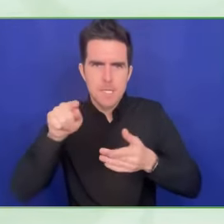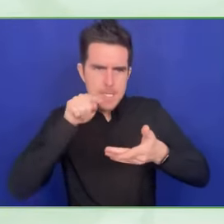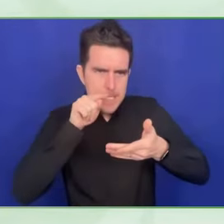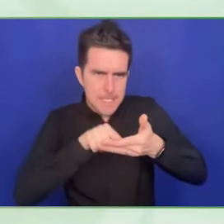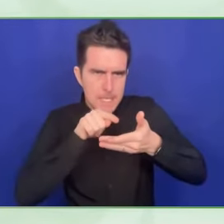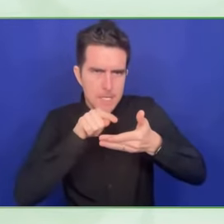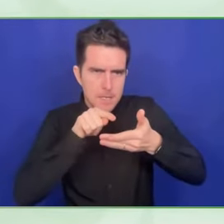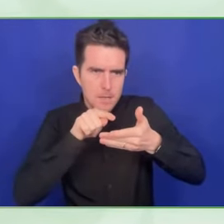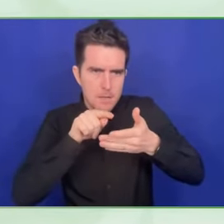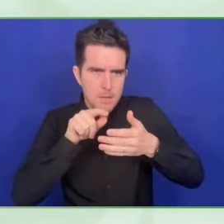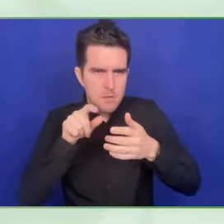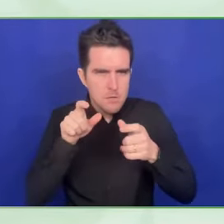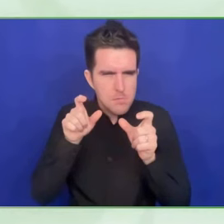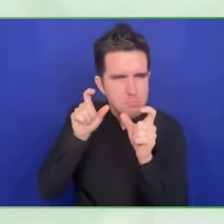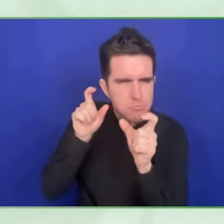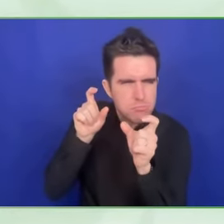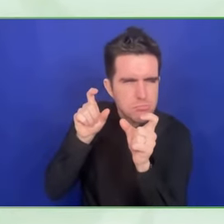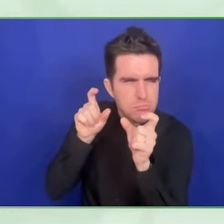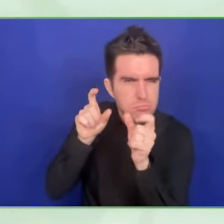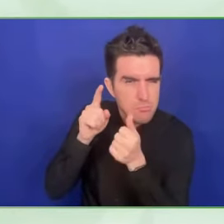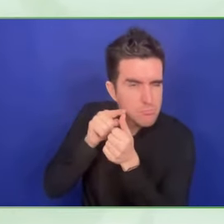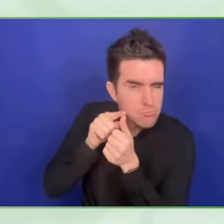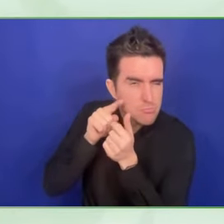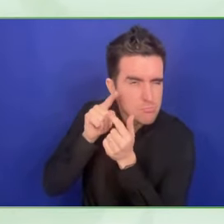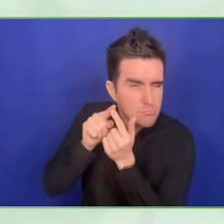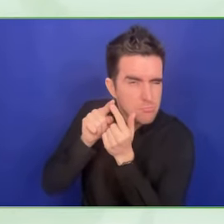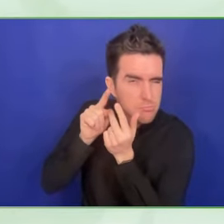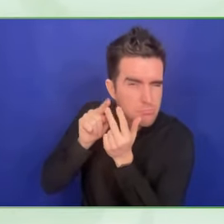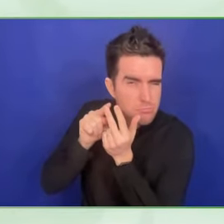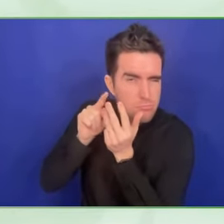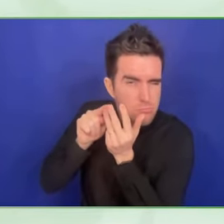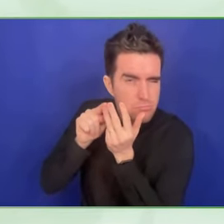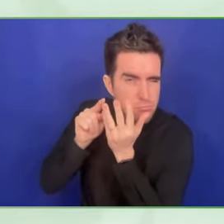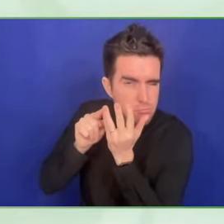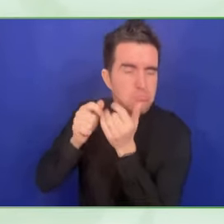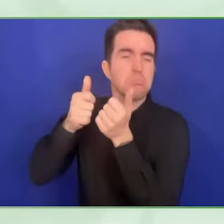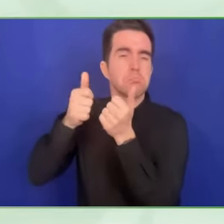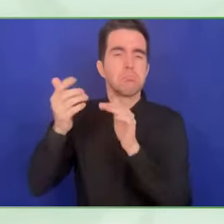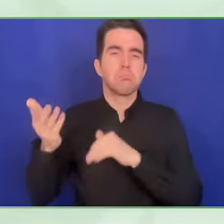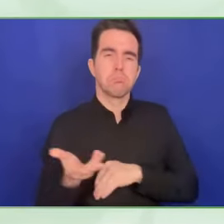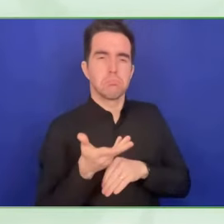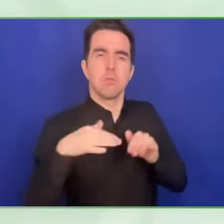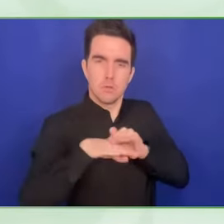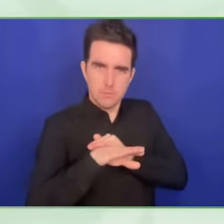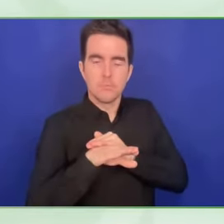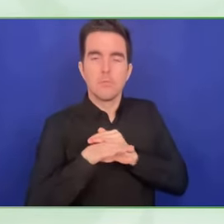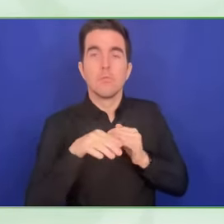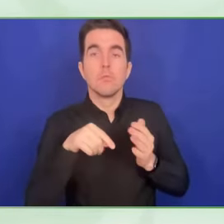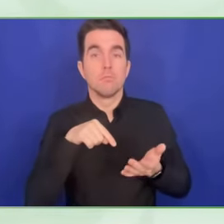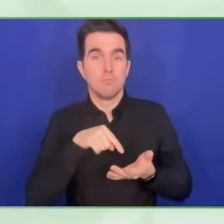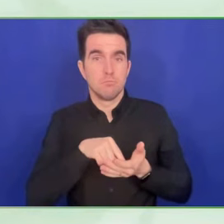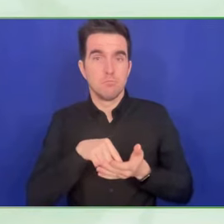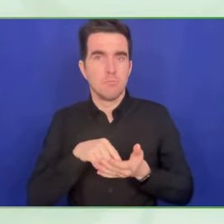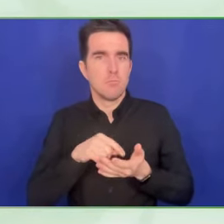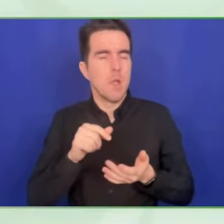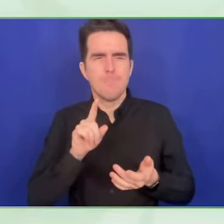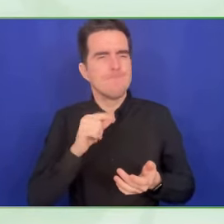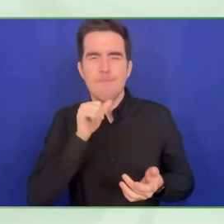We envision a world that people are recognised, both in the digital and physical world, for what they truly are, right?